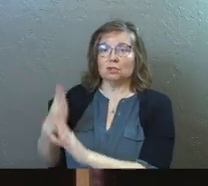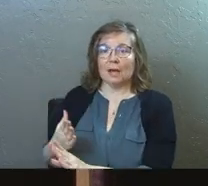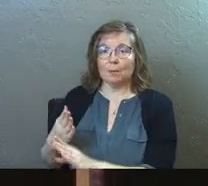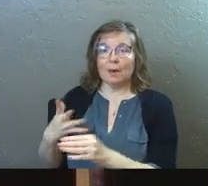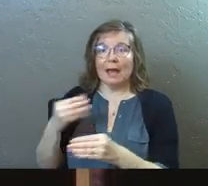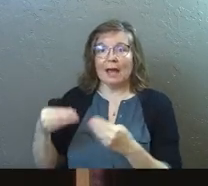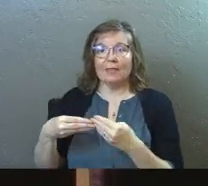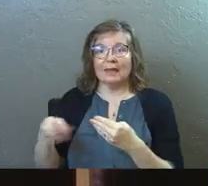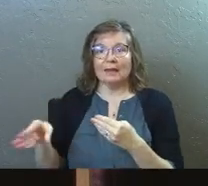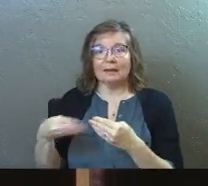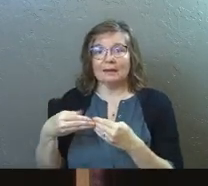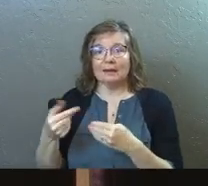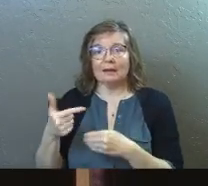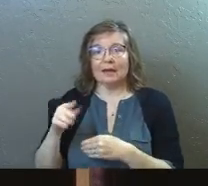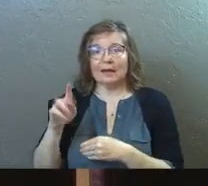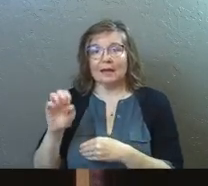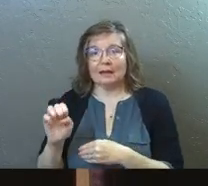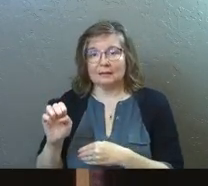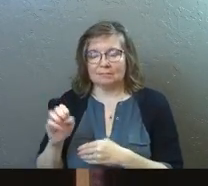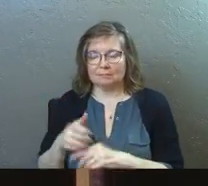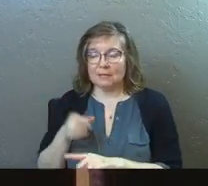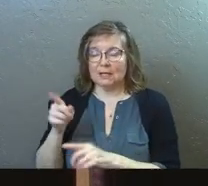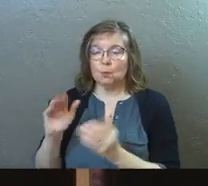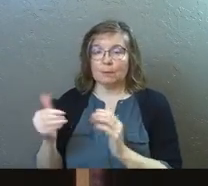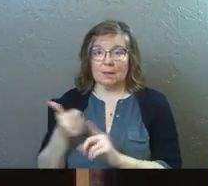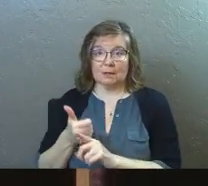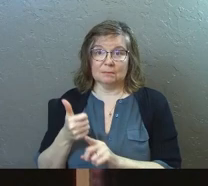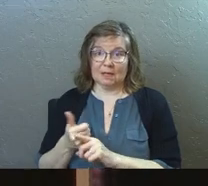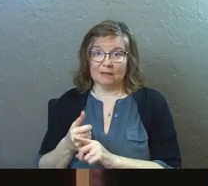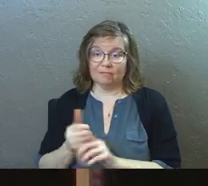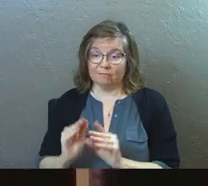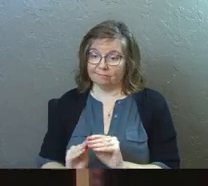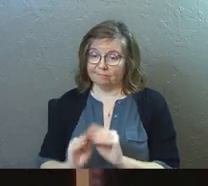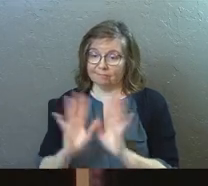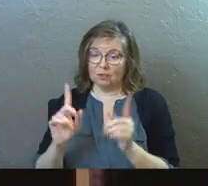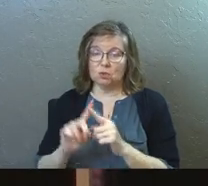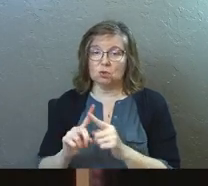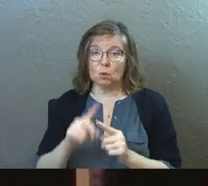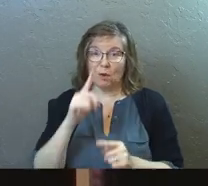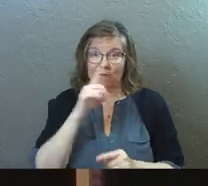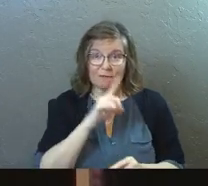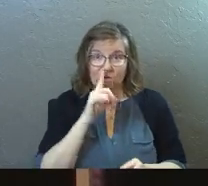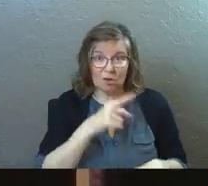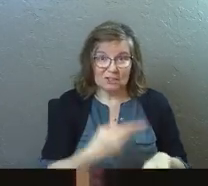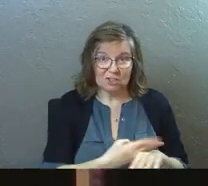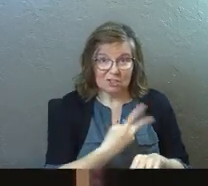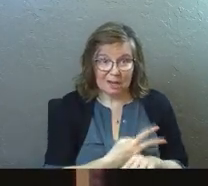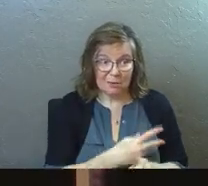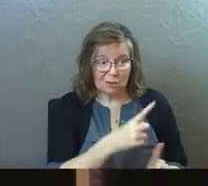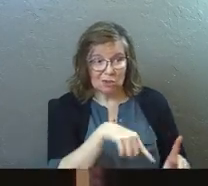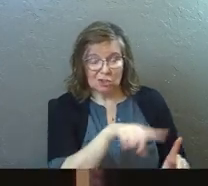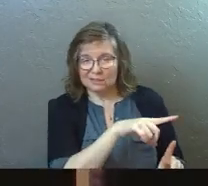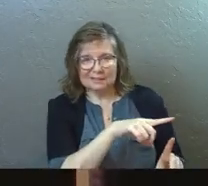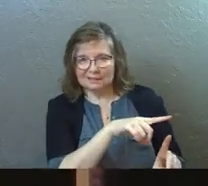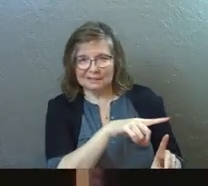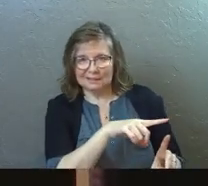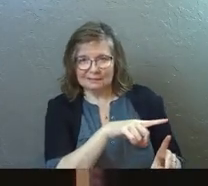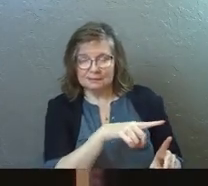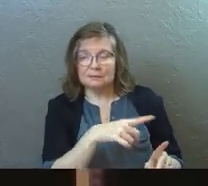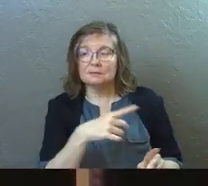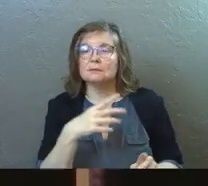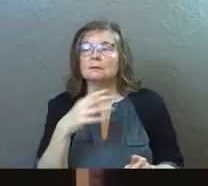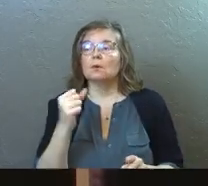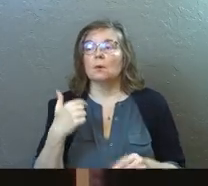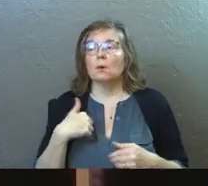gate. And he will compare himself very overtly to false shepherds that have been out there.